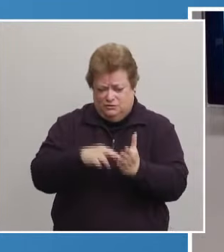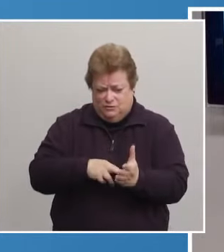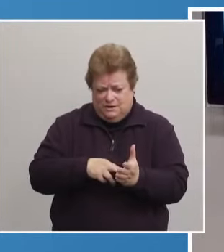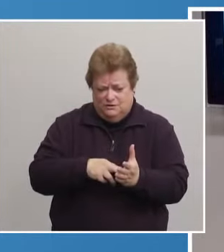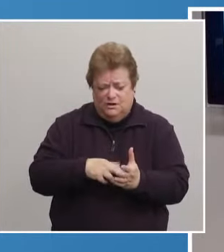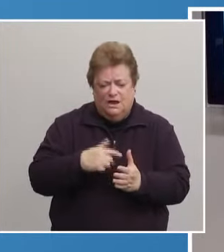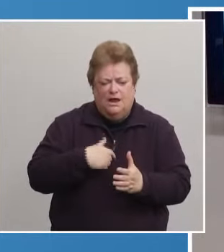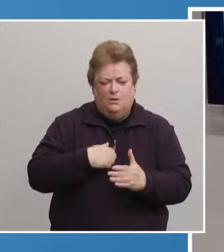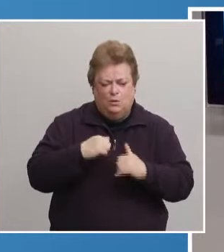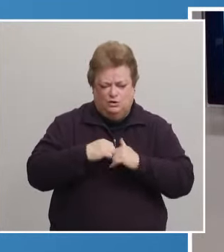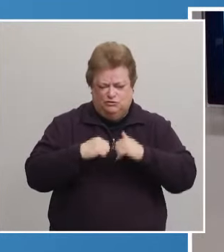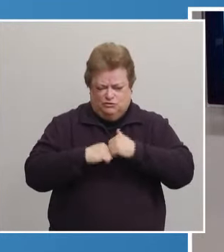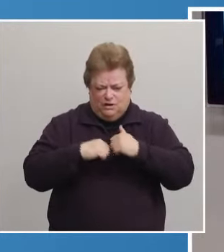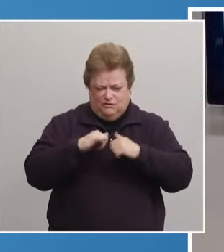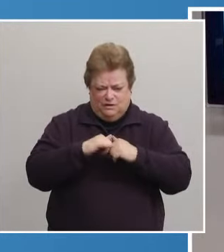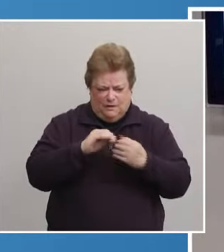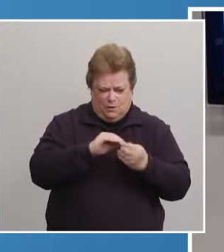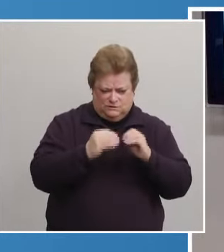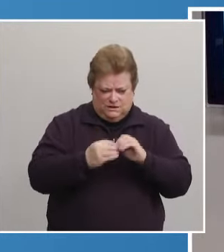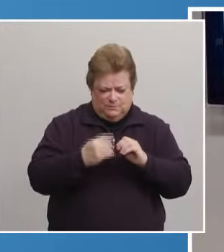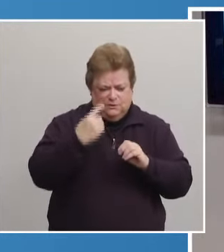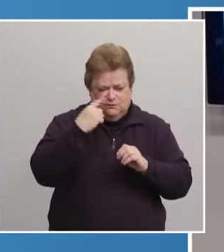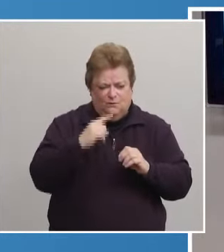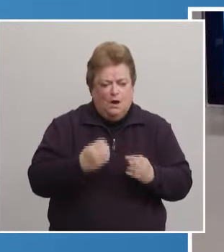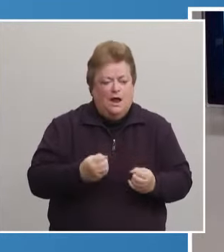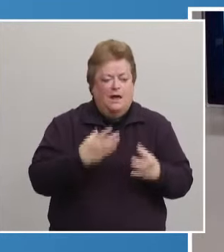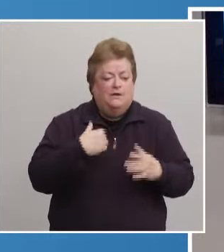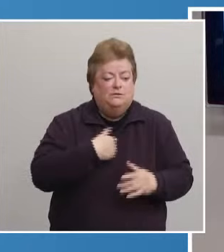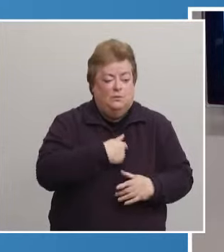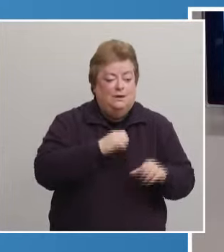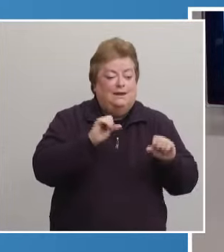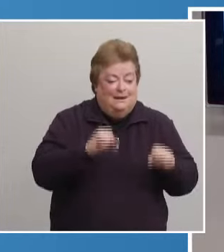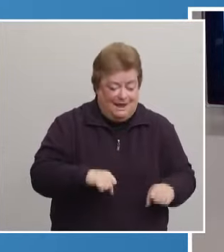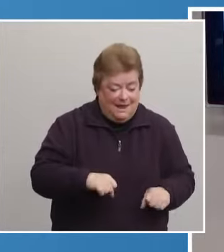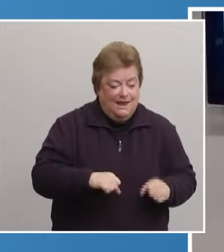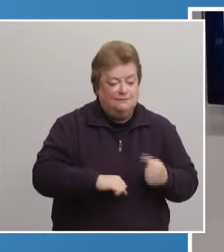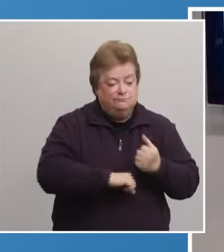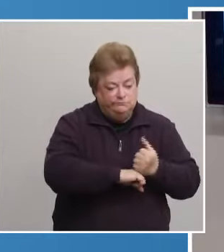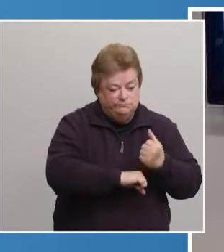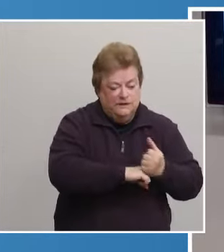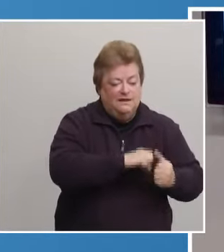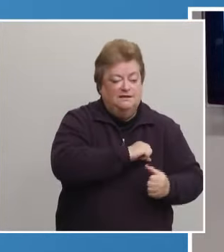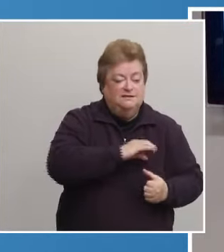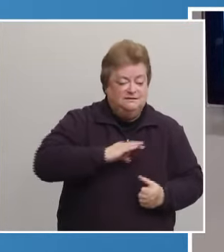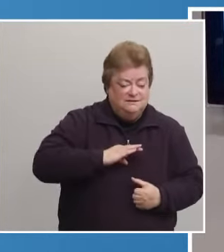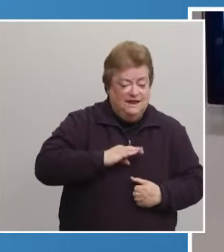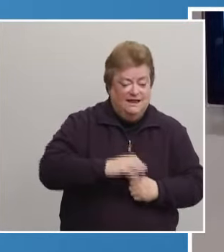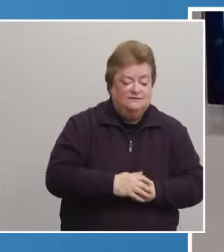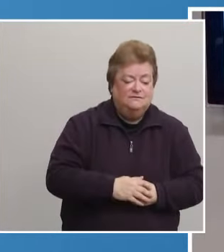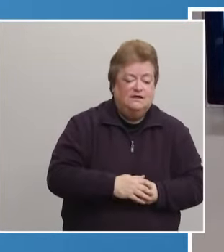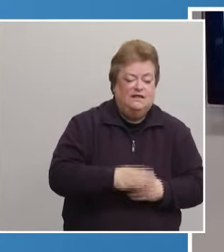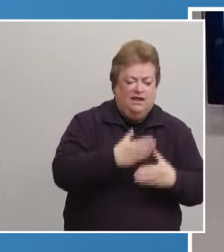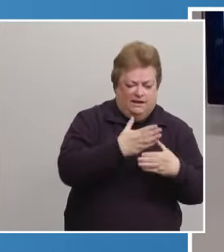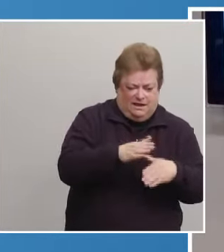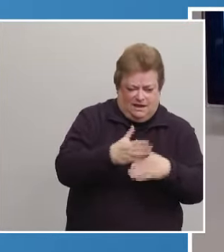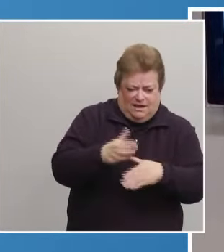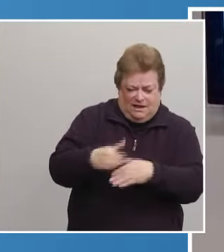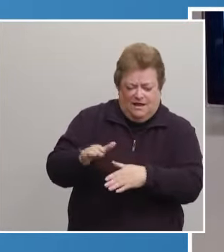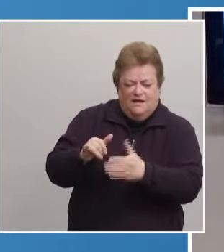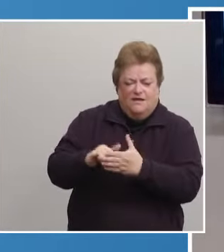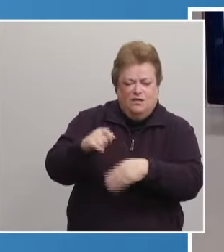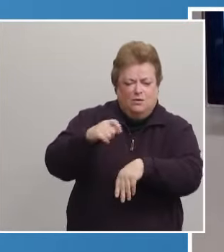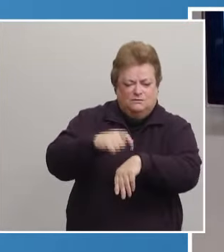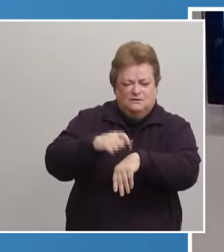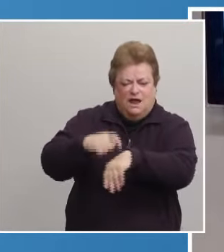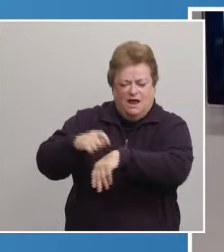those volumes for what we know we can staff and allocating times. We've expanded the timeframes